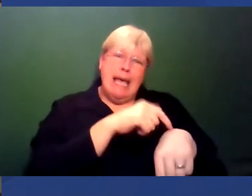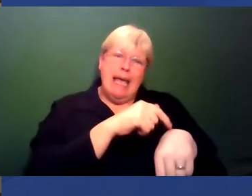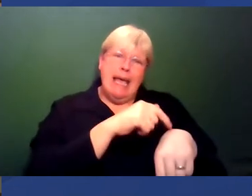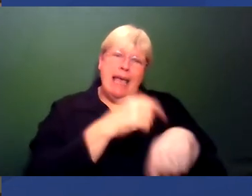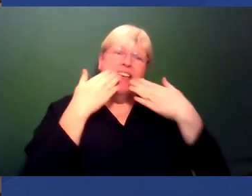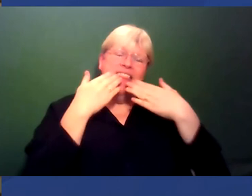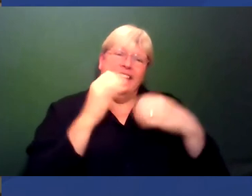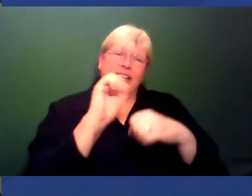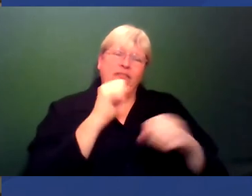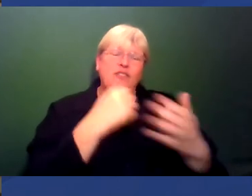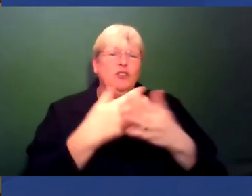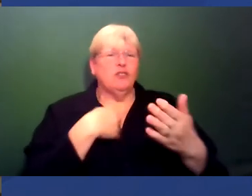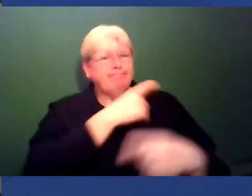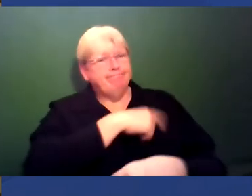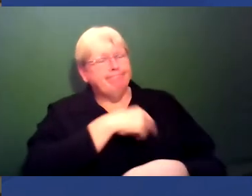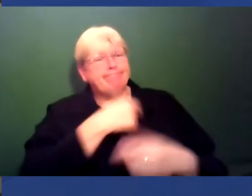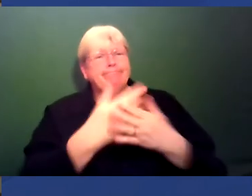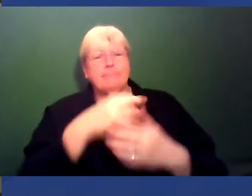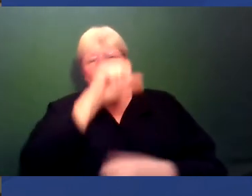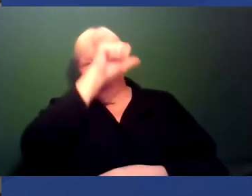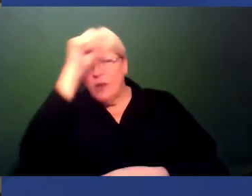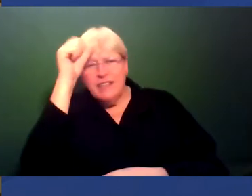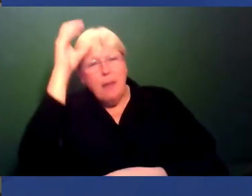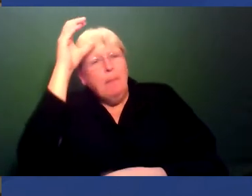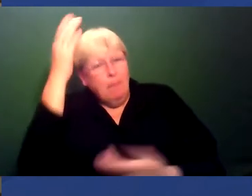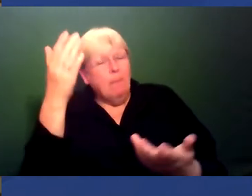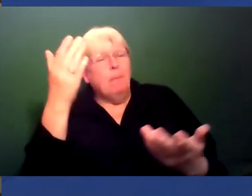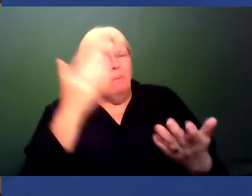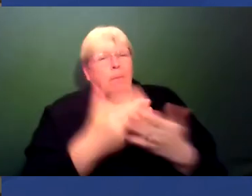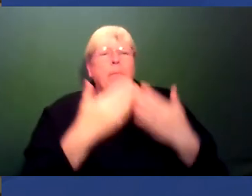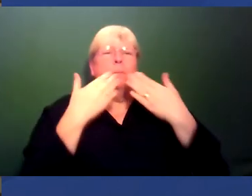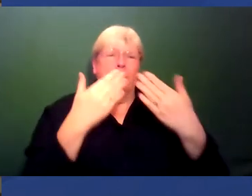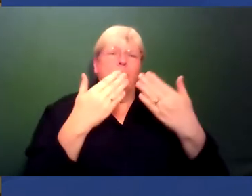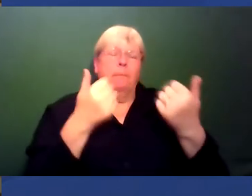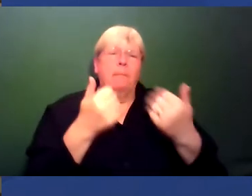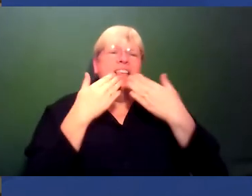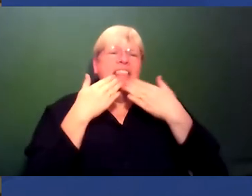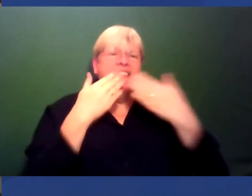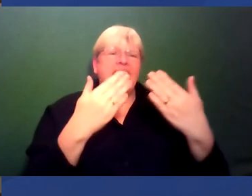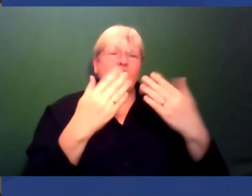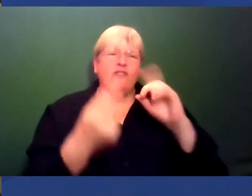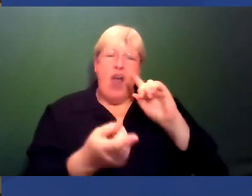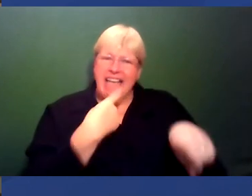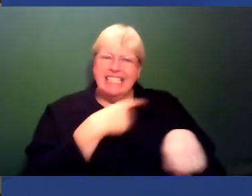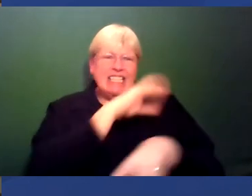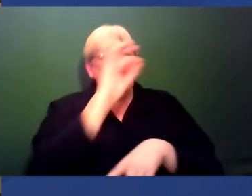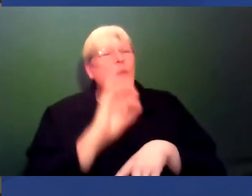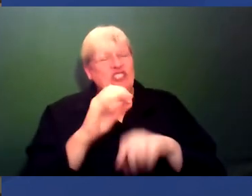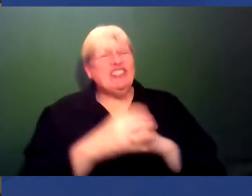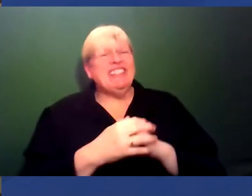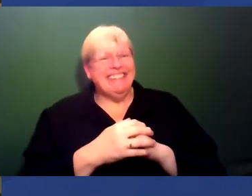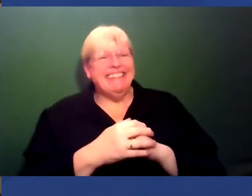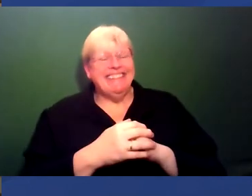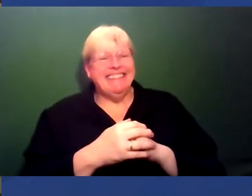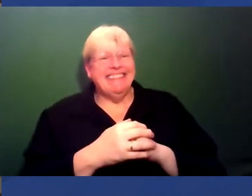for your candor thank you for your wisdom and thank you for answering the questions which is